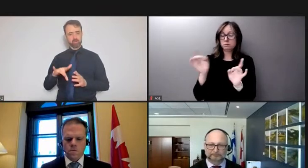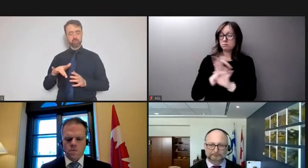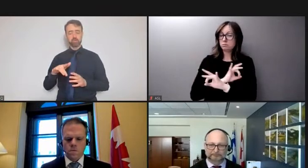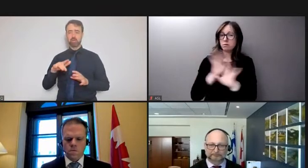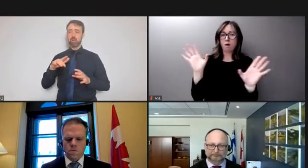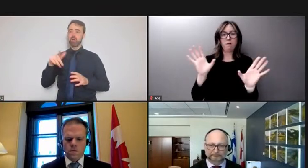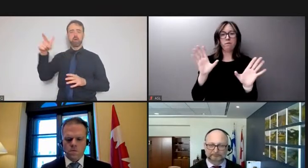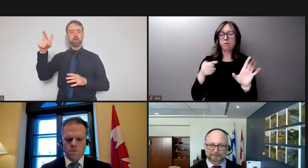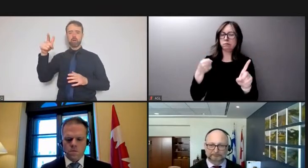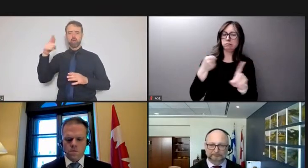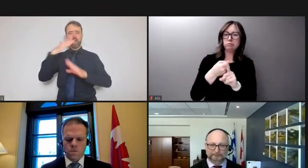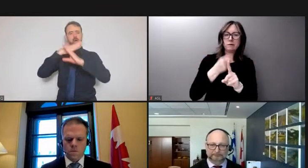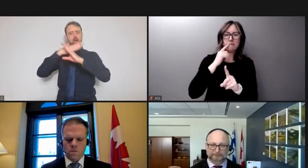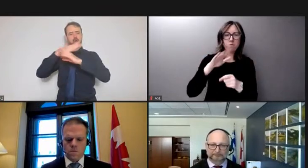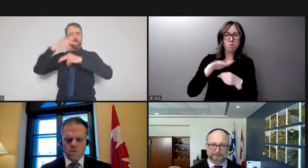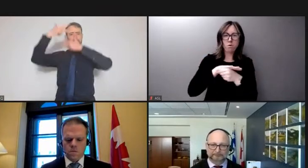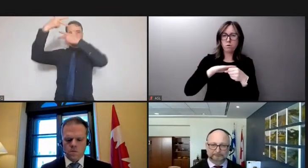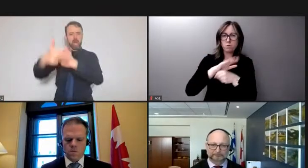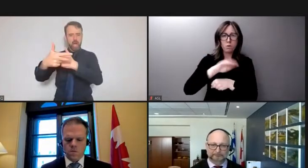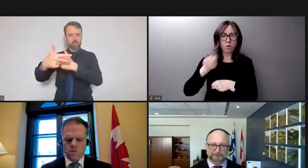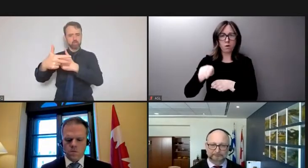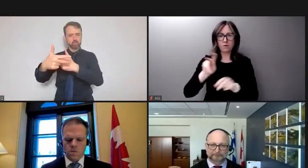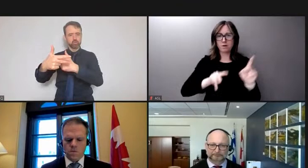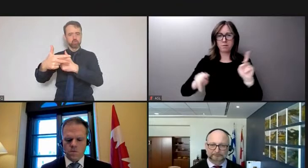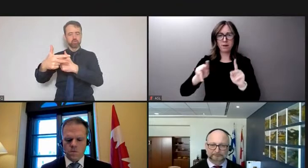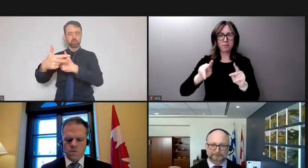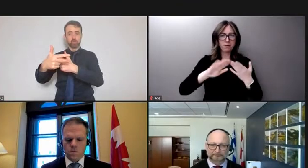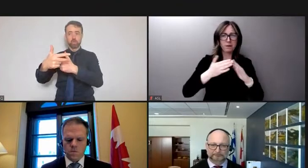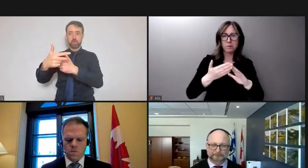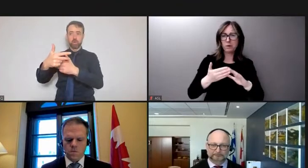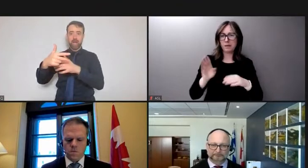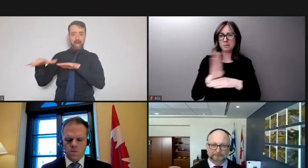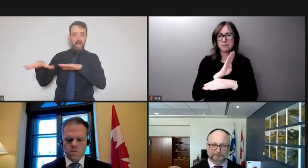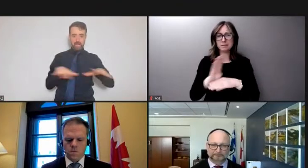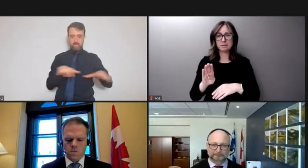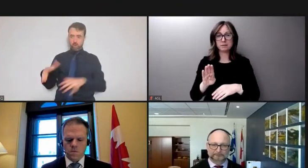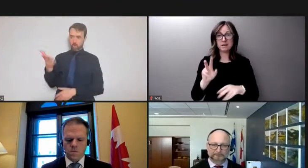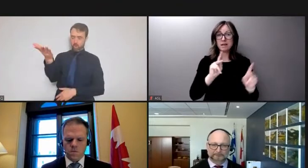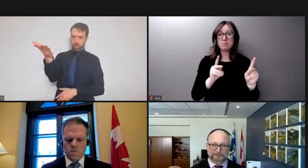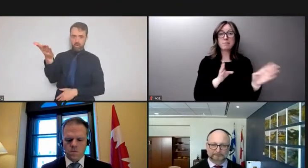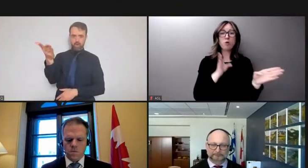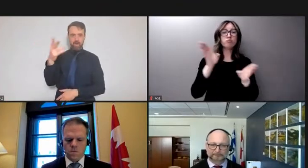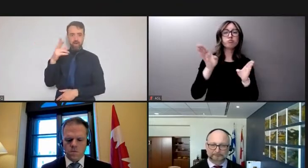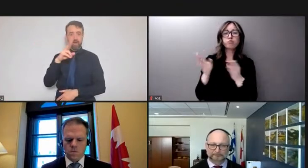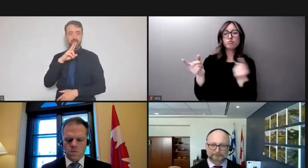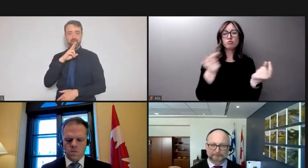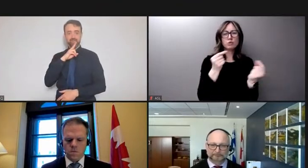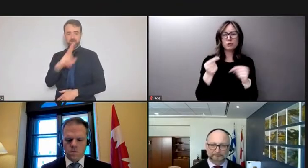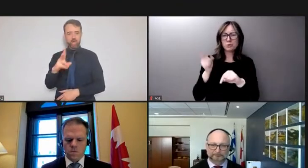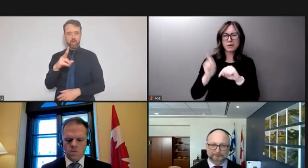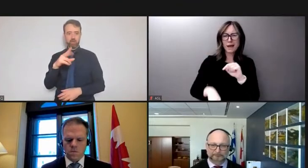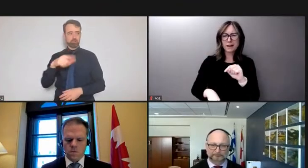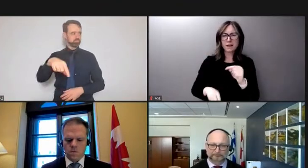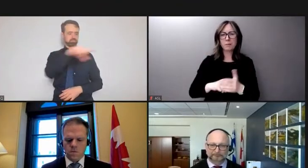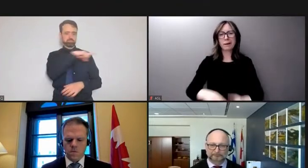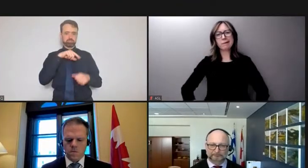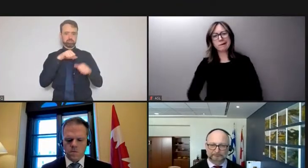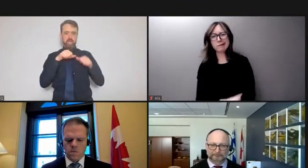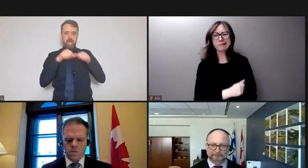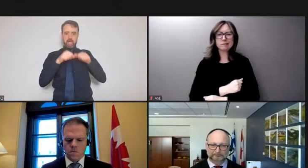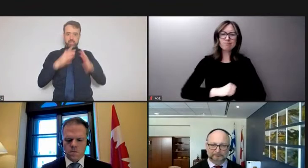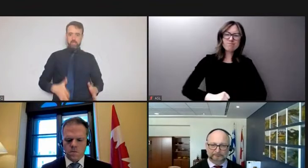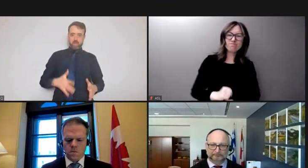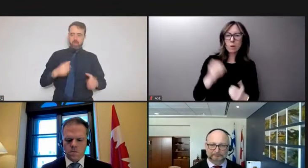Ottawa. Absolutely devastating. People have not been able to get around, but it's not just an inconvenience or